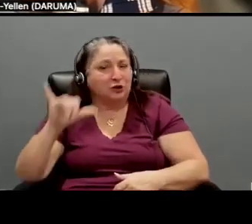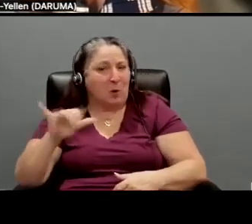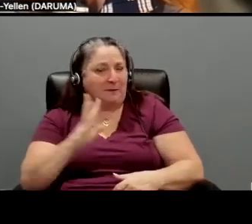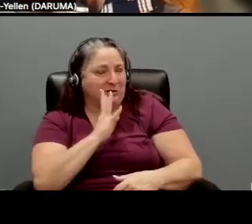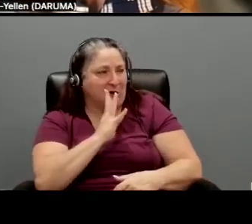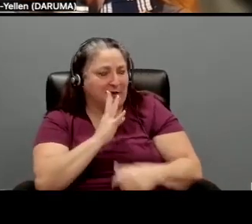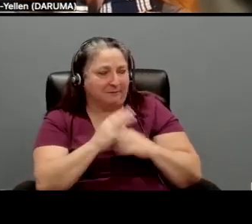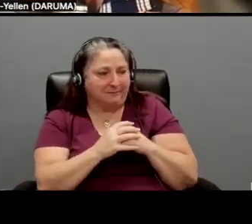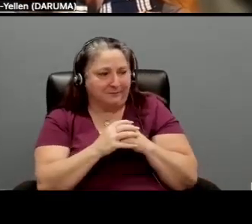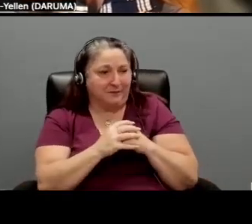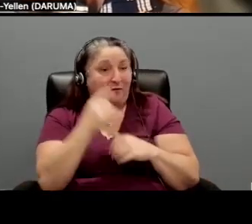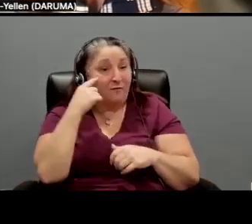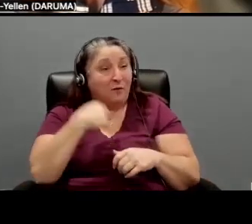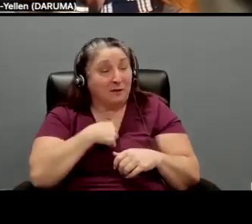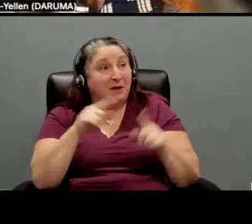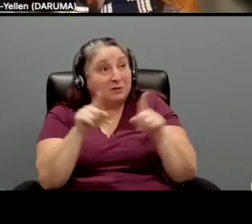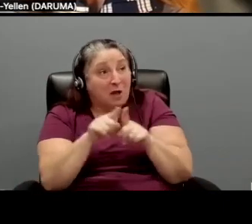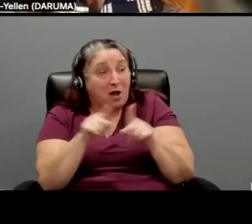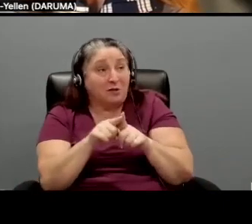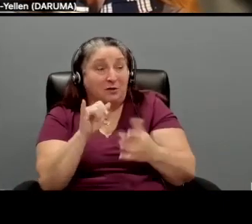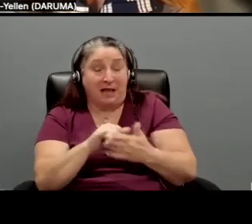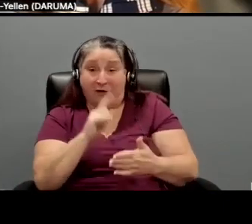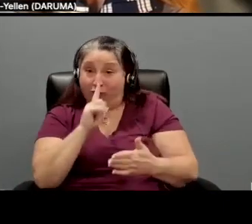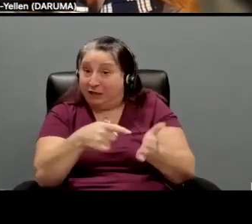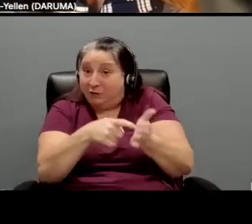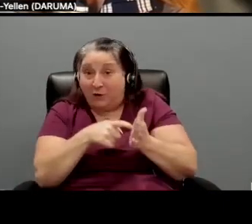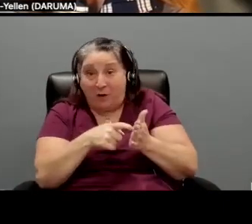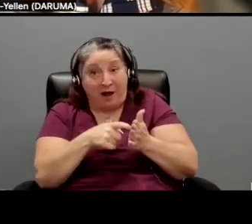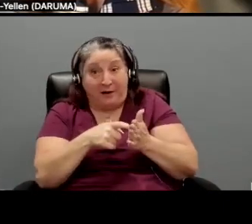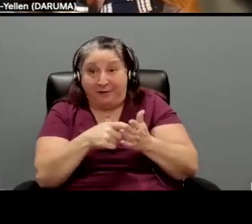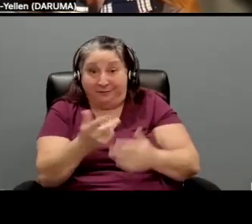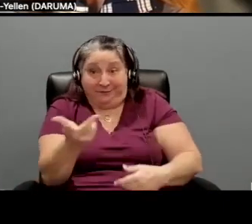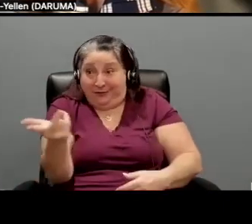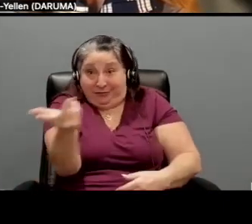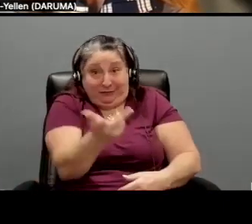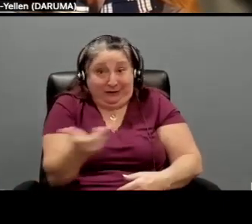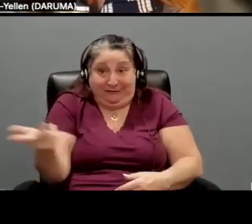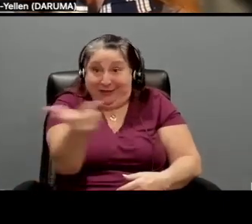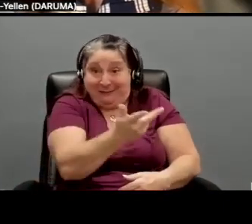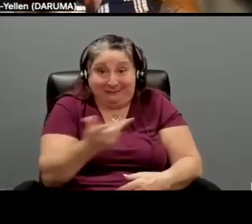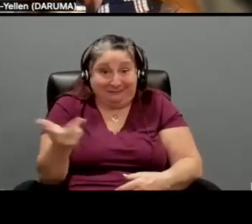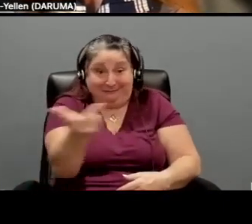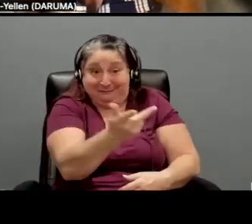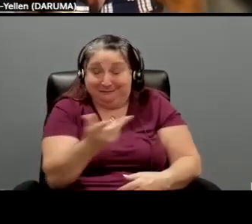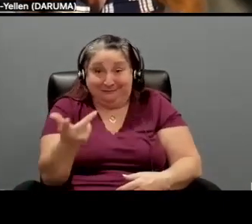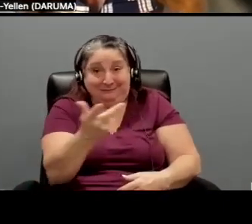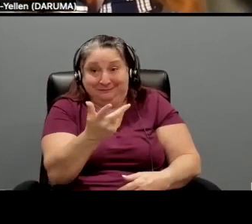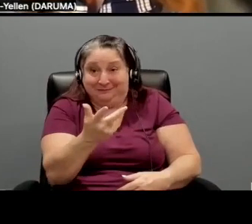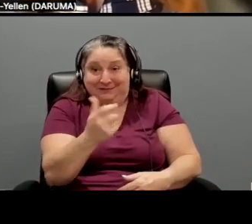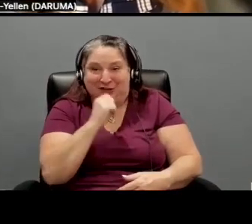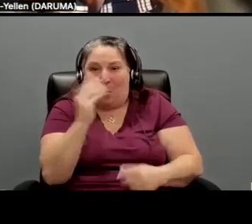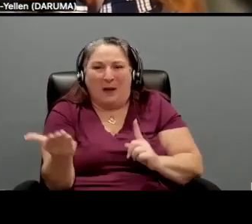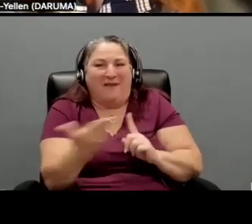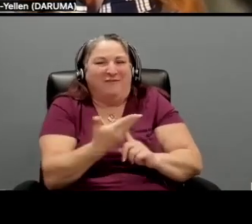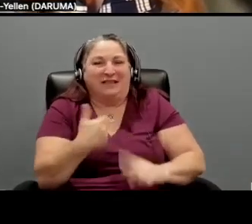it was also the fact that it really required the three of them, like to not convince me,